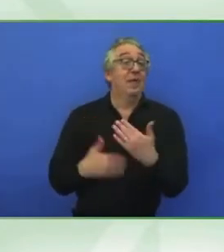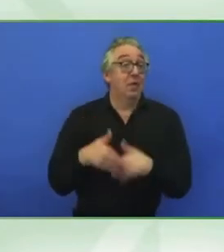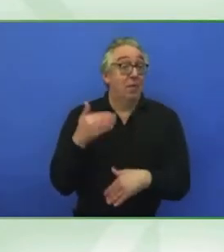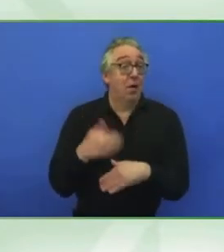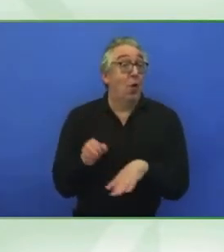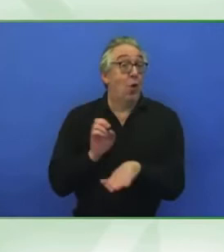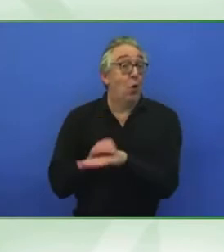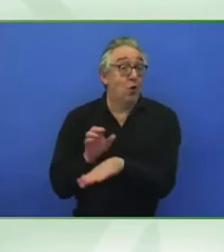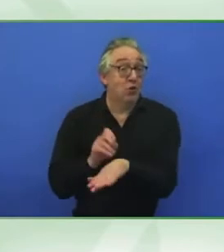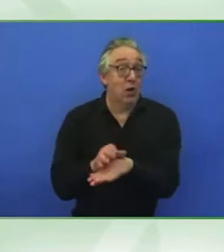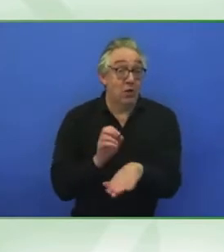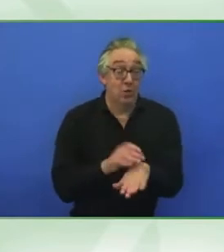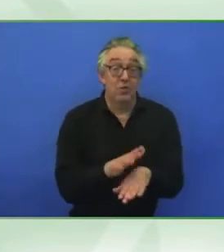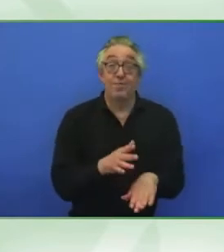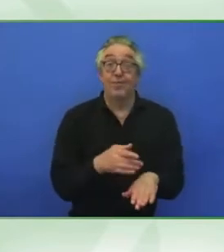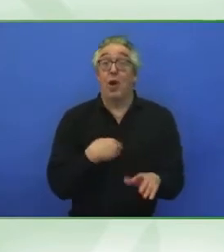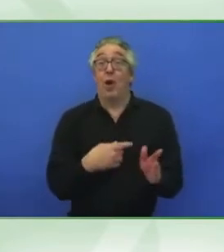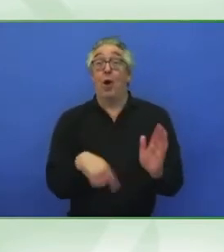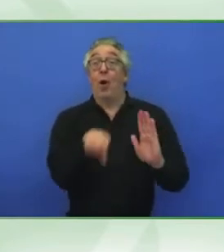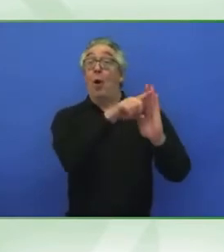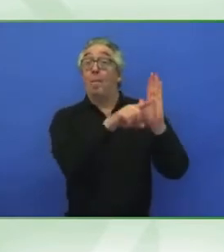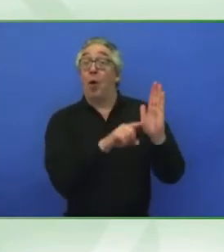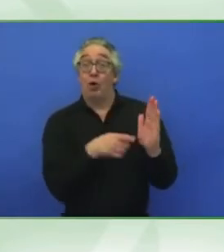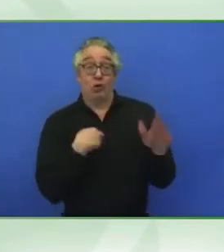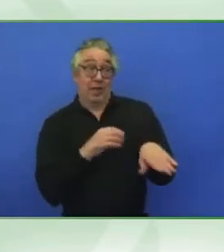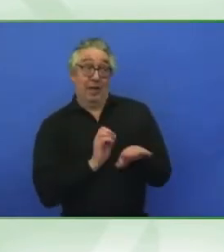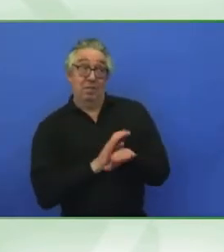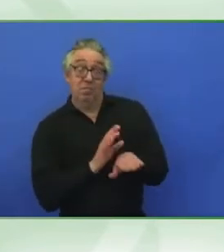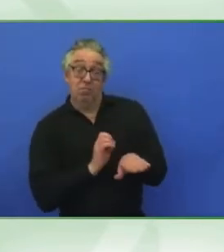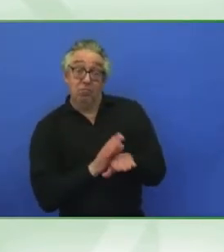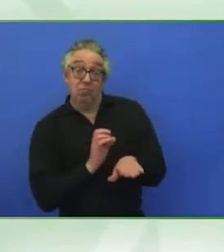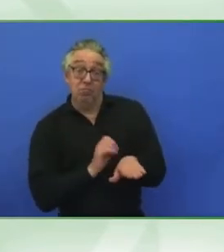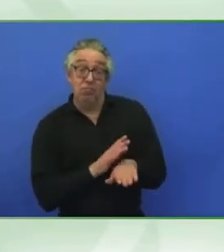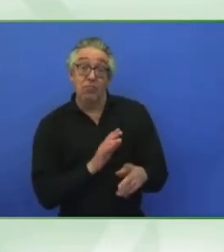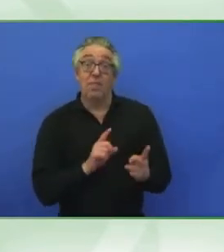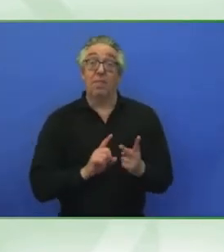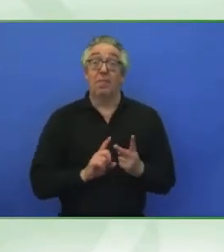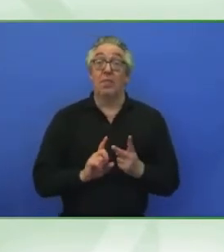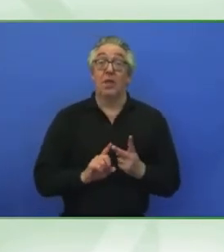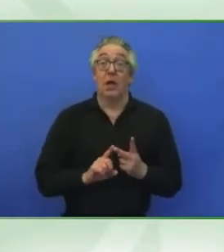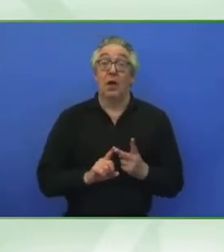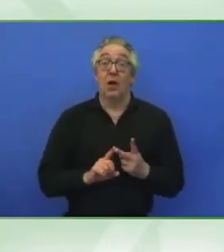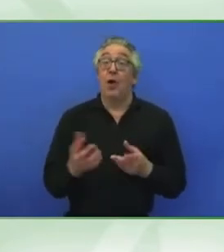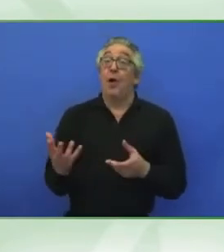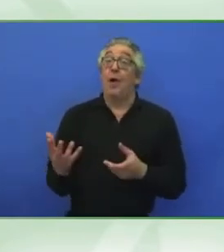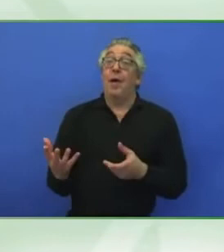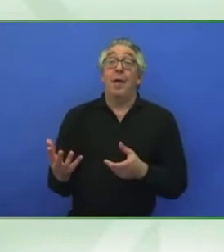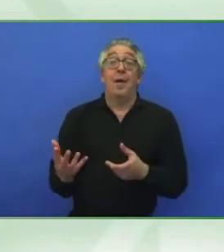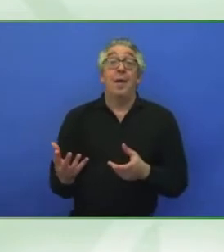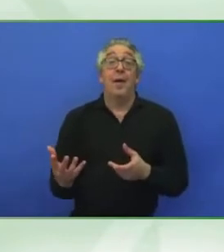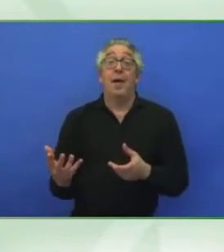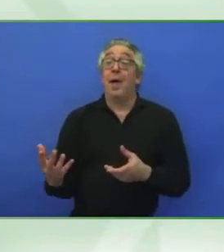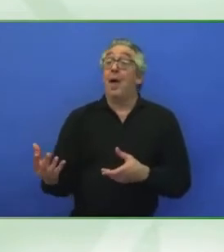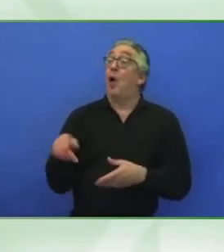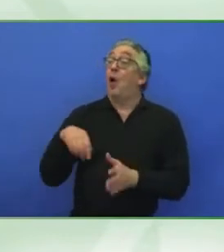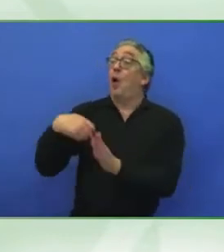making and inclusion projects as well.